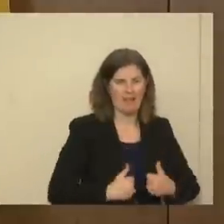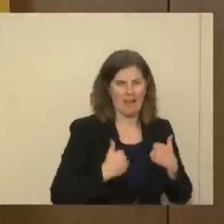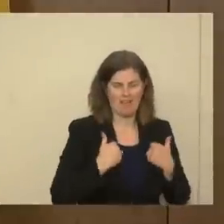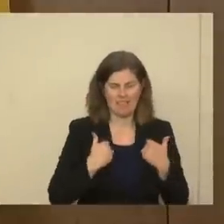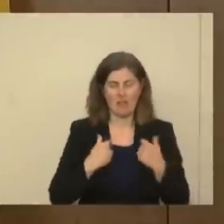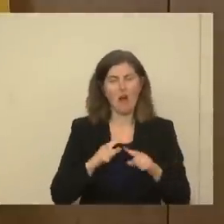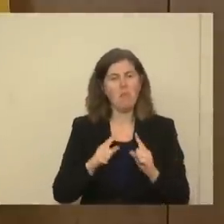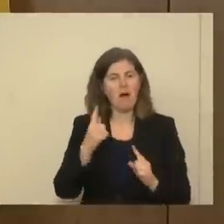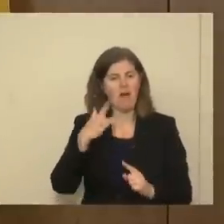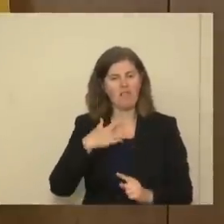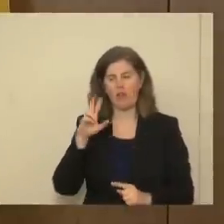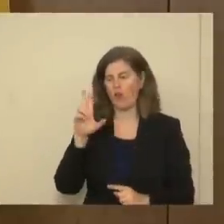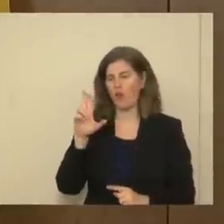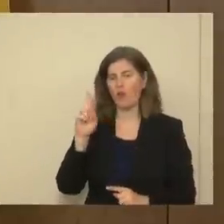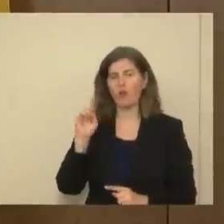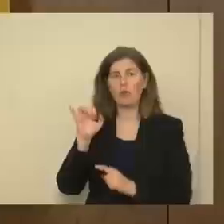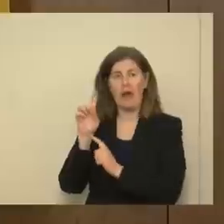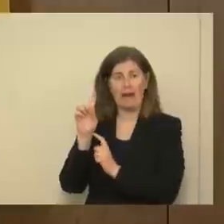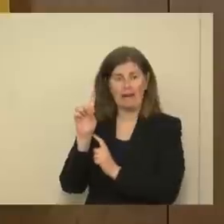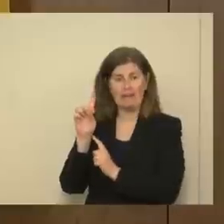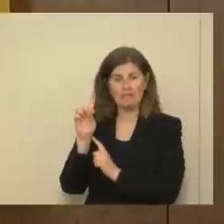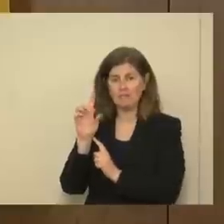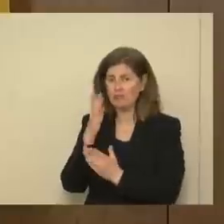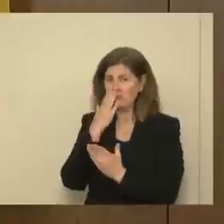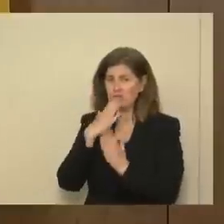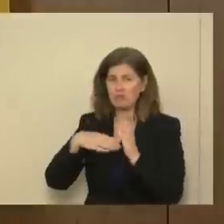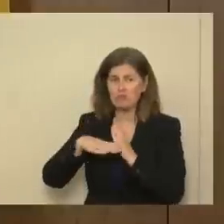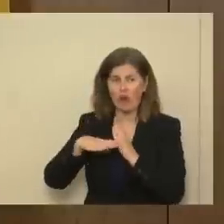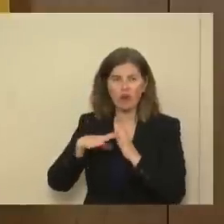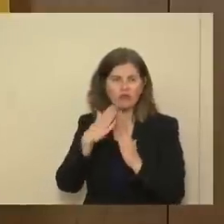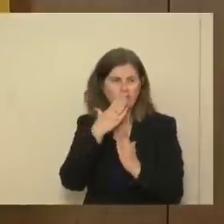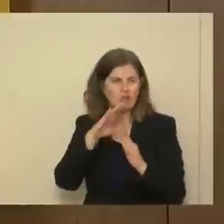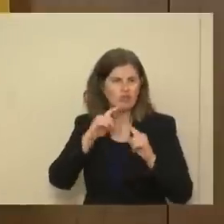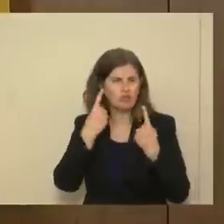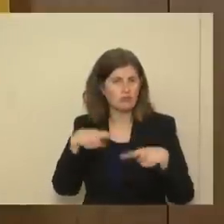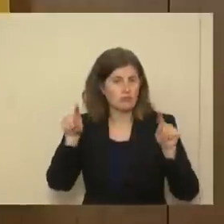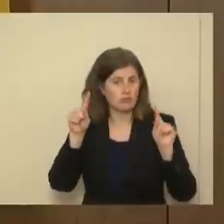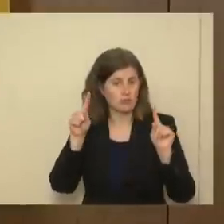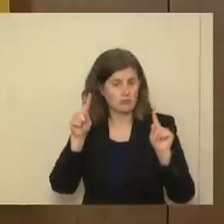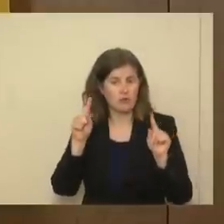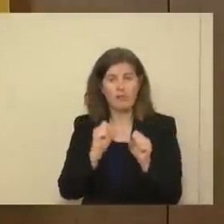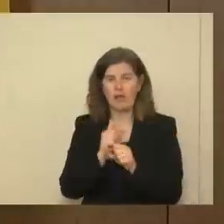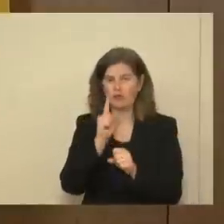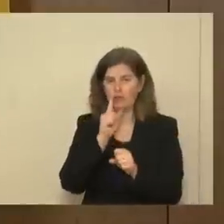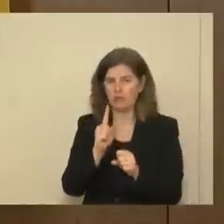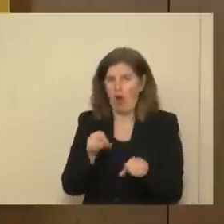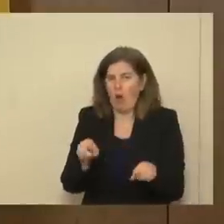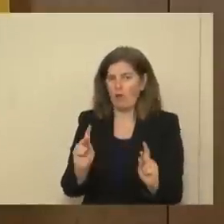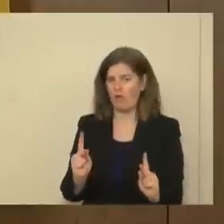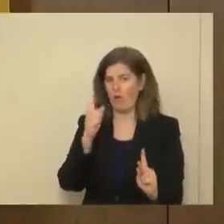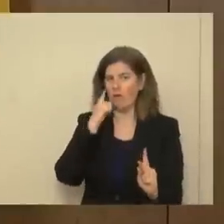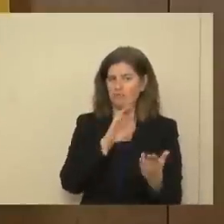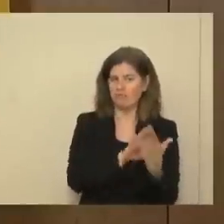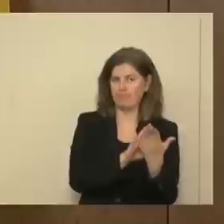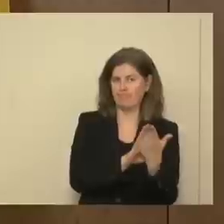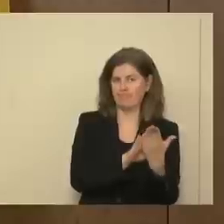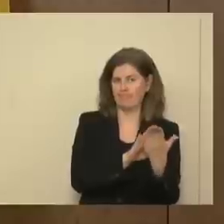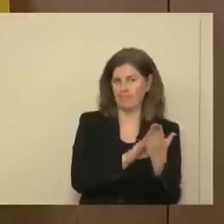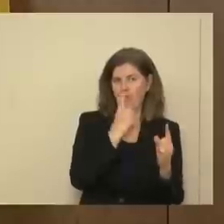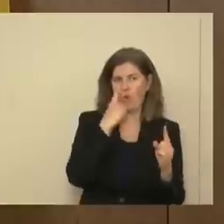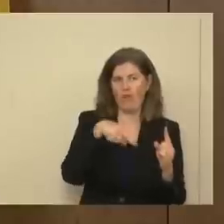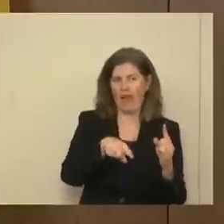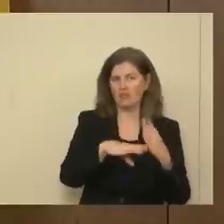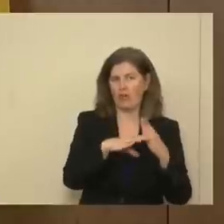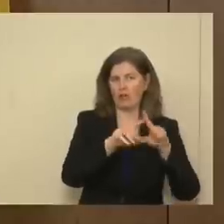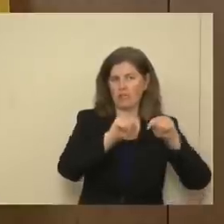think United has done a very effective job in these ways, and I want to make sure that this is an opportunity for me to give them a shout-out.